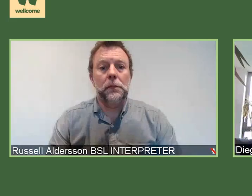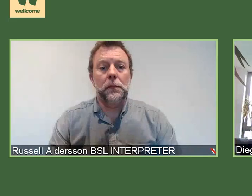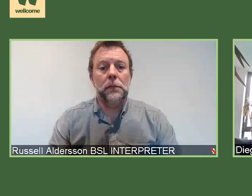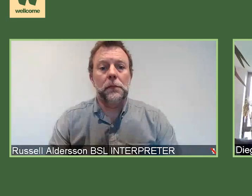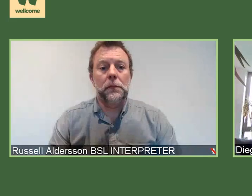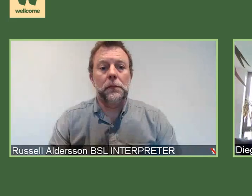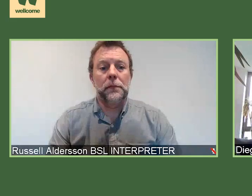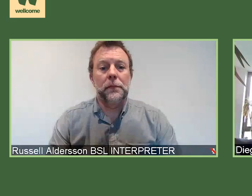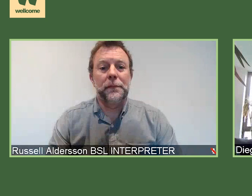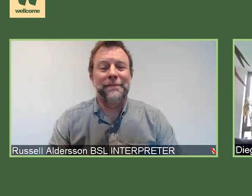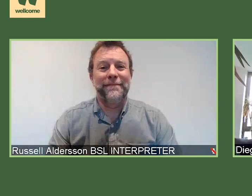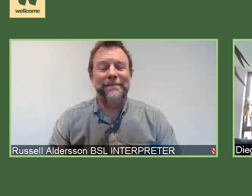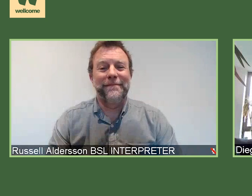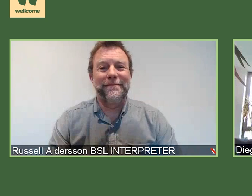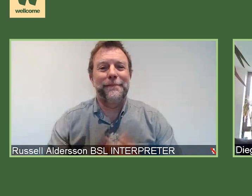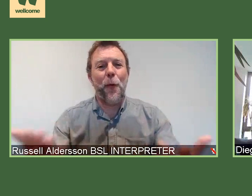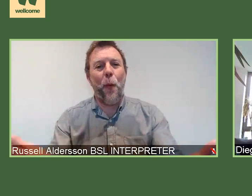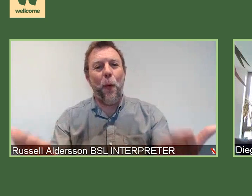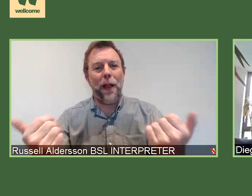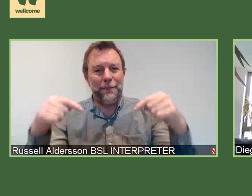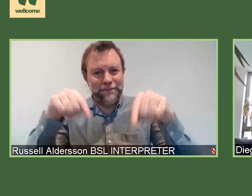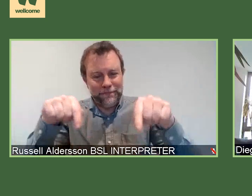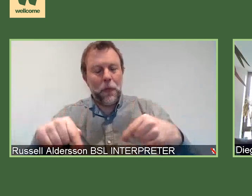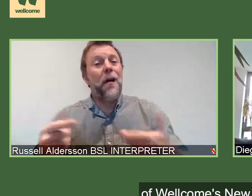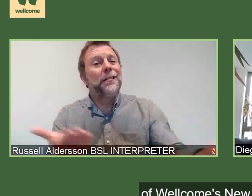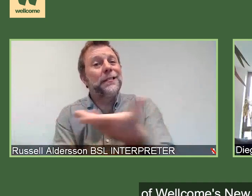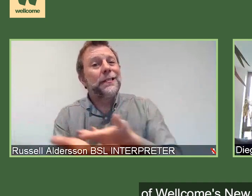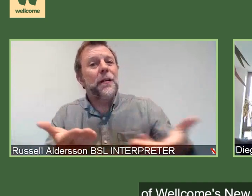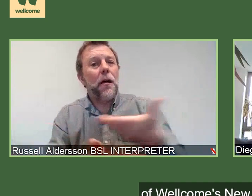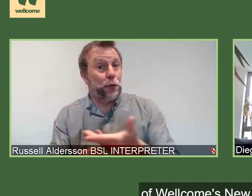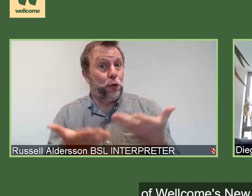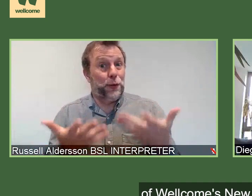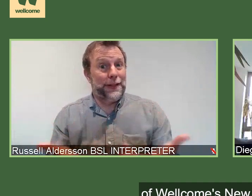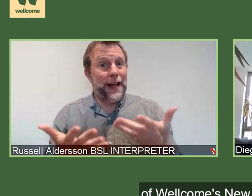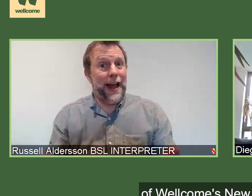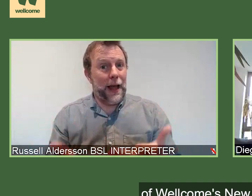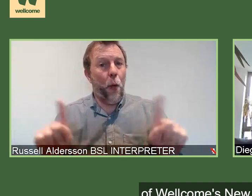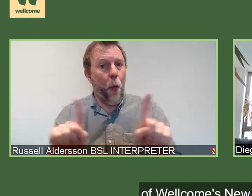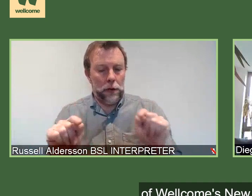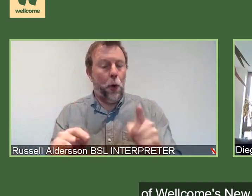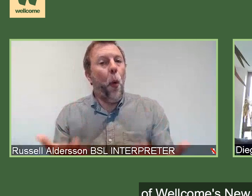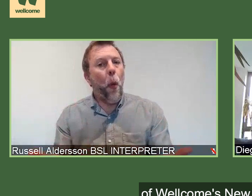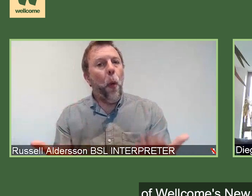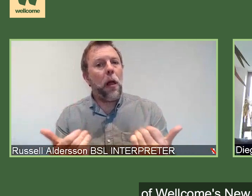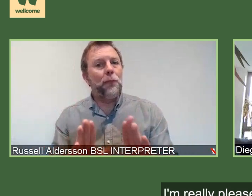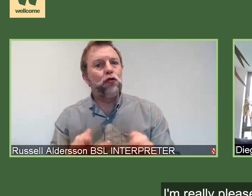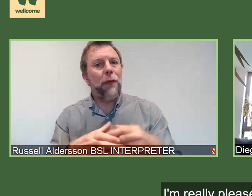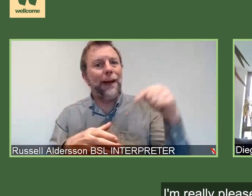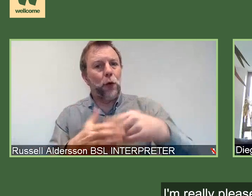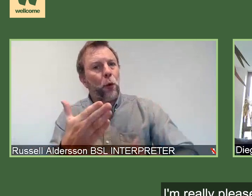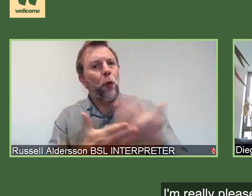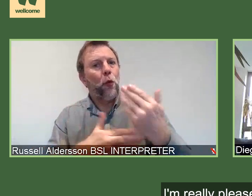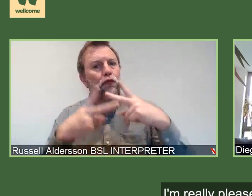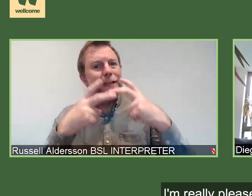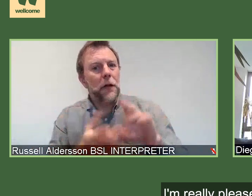Welcome everyone to this webinar where we're going to discuss the details of Wellcome's new discovery research funding schemes. I'm really